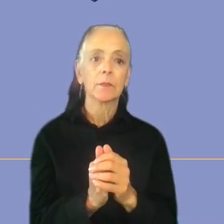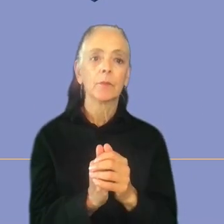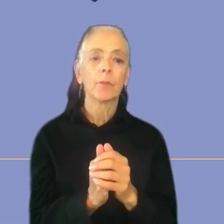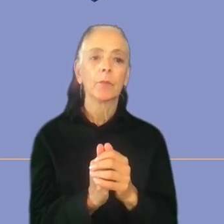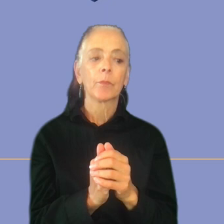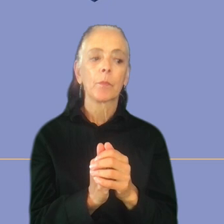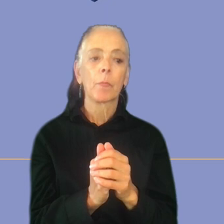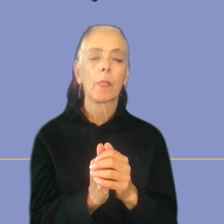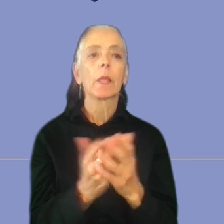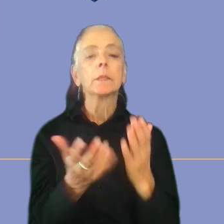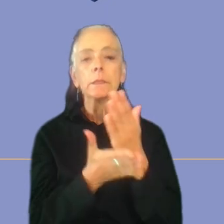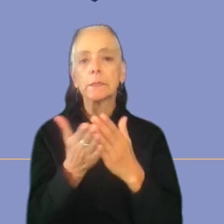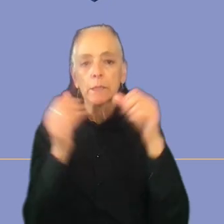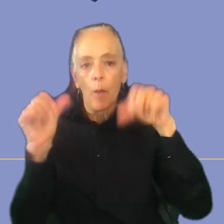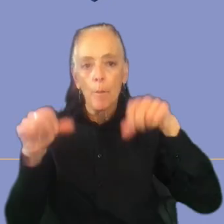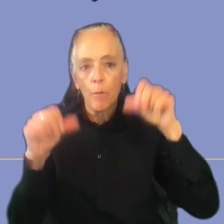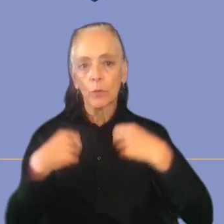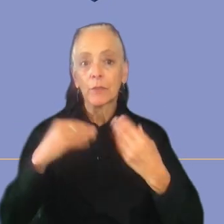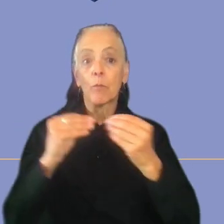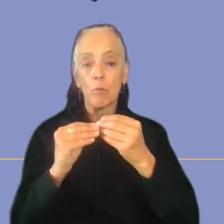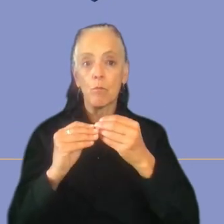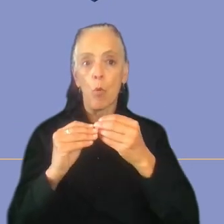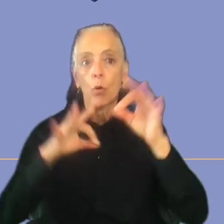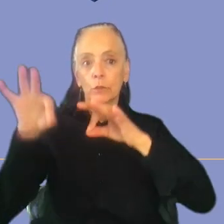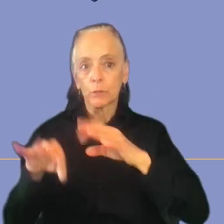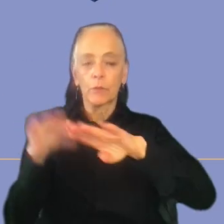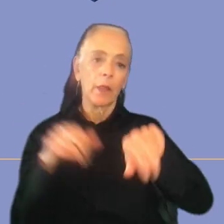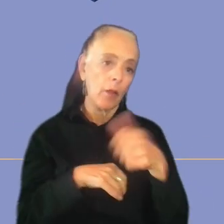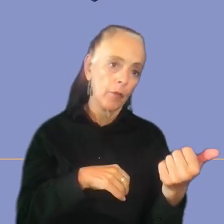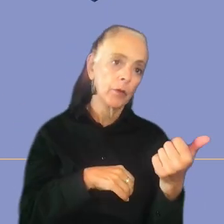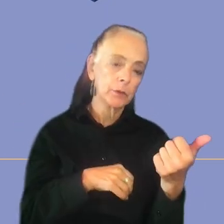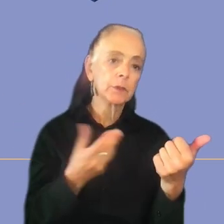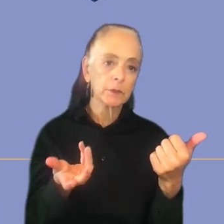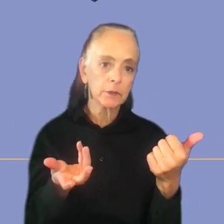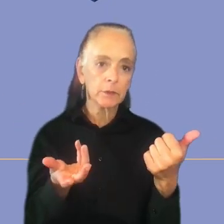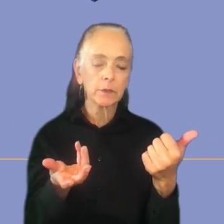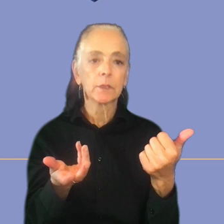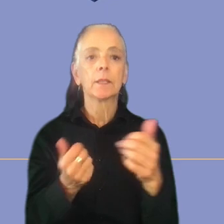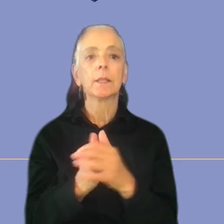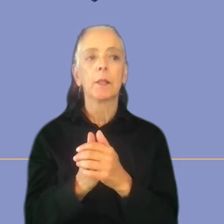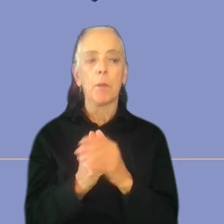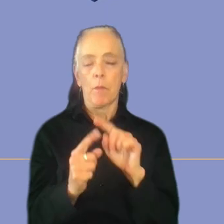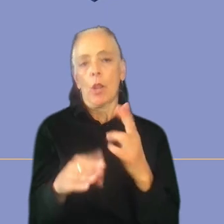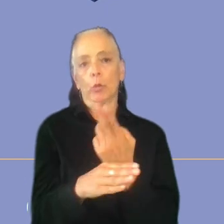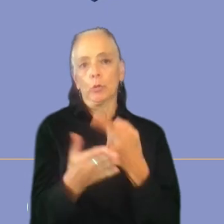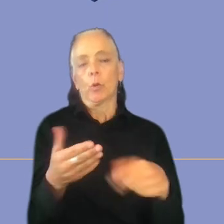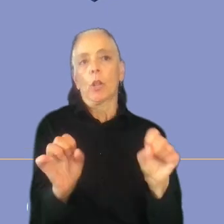some of these posts have more descriptions than others but I then used what I could.